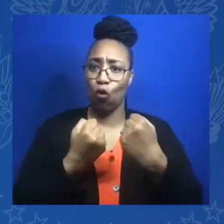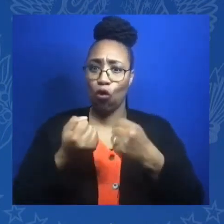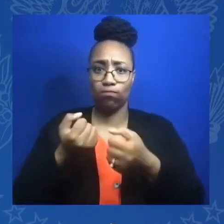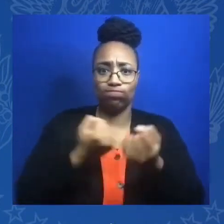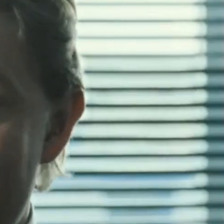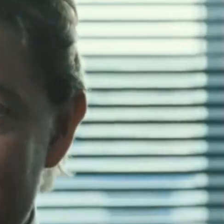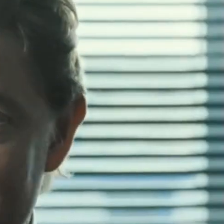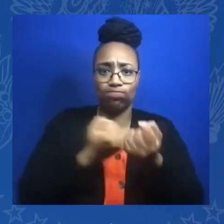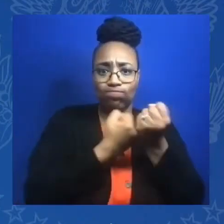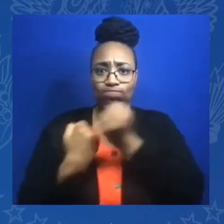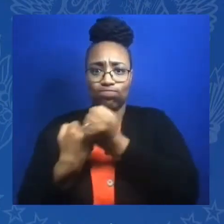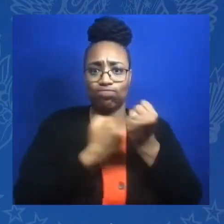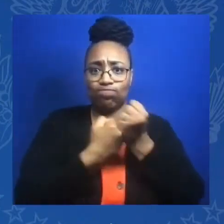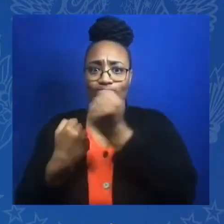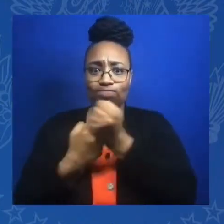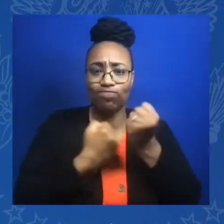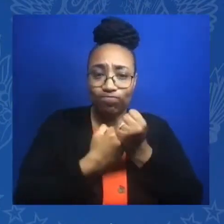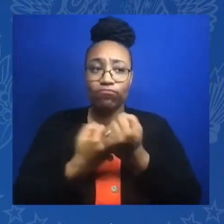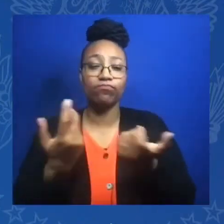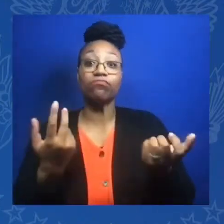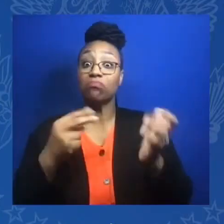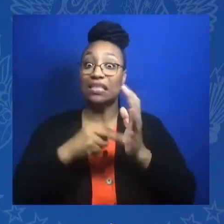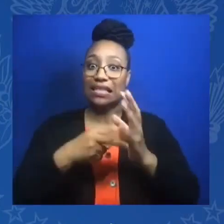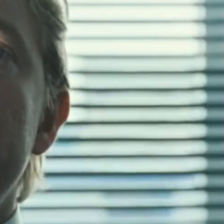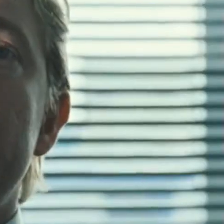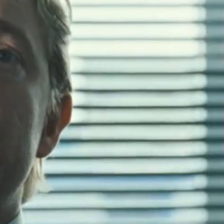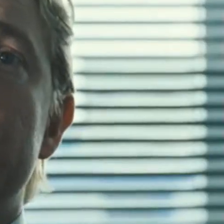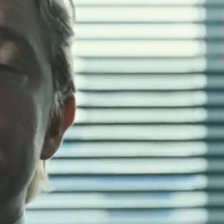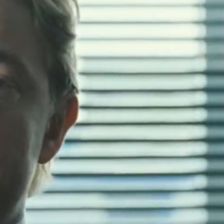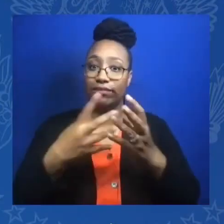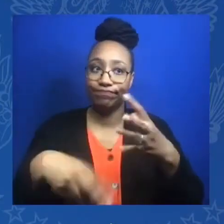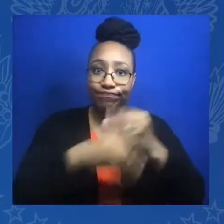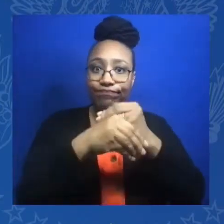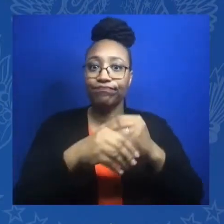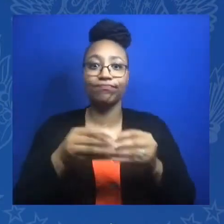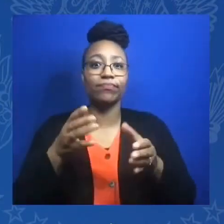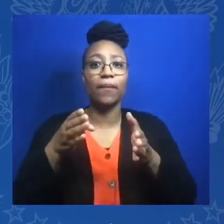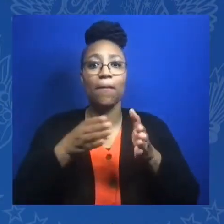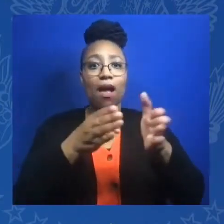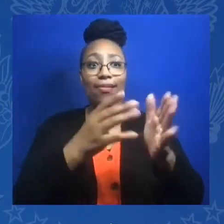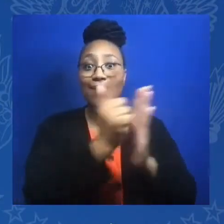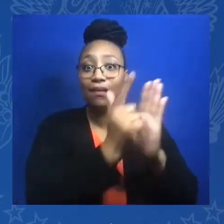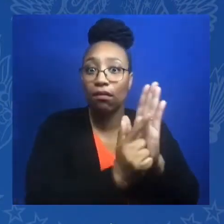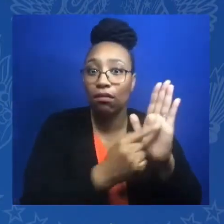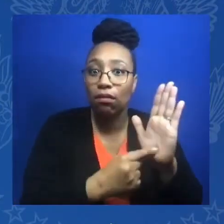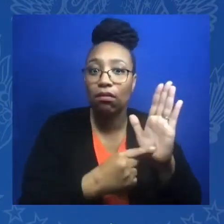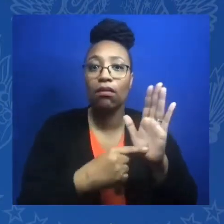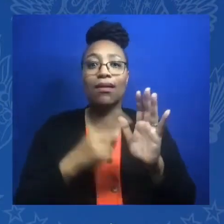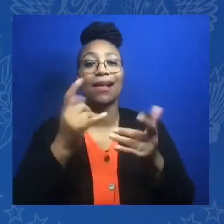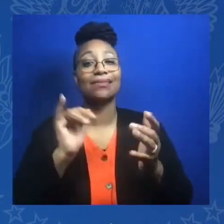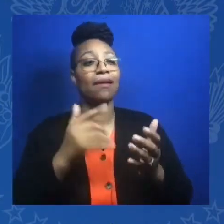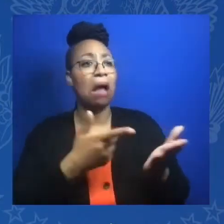humanitarian basis no while discouraging unlawful migration new that feeds exploitation and human trafficking